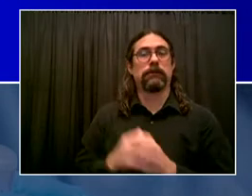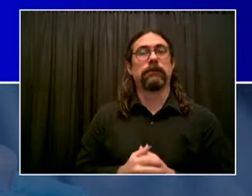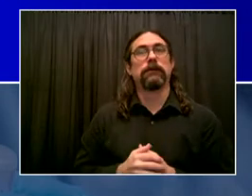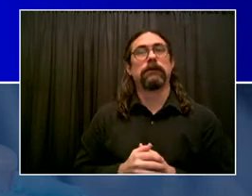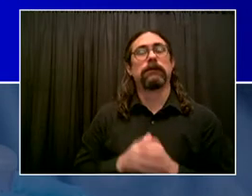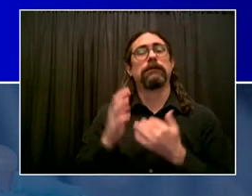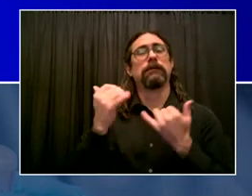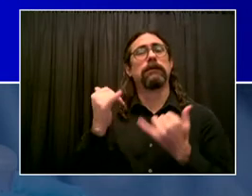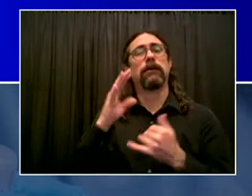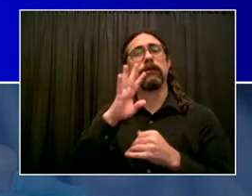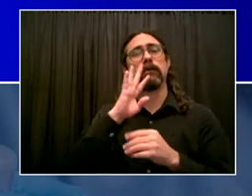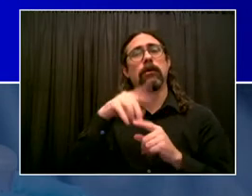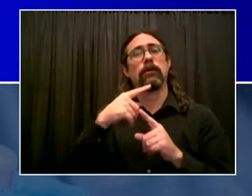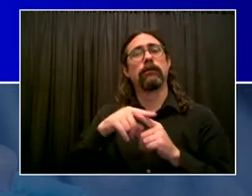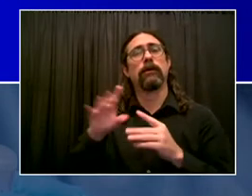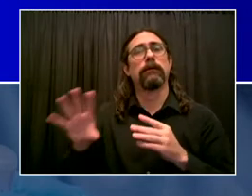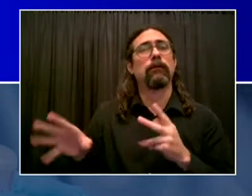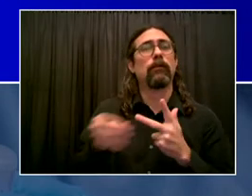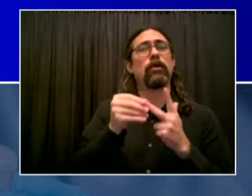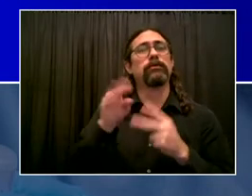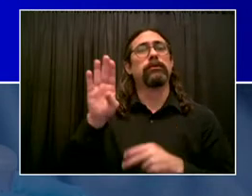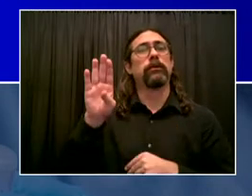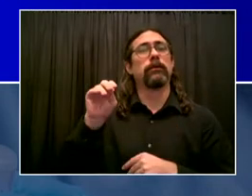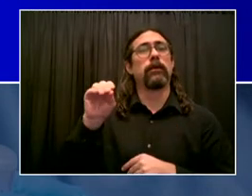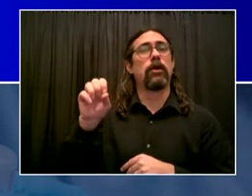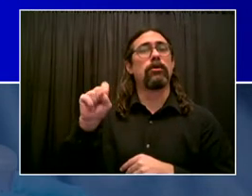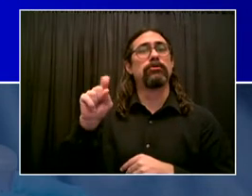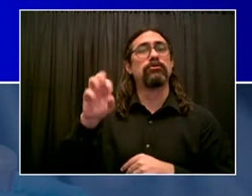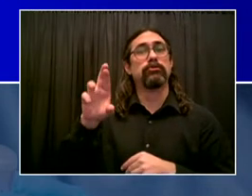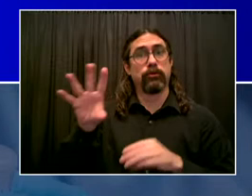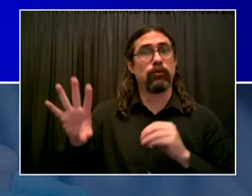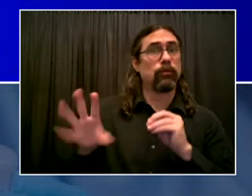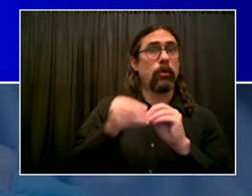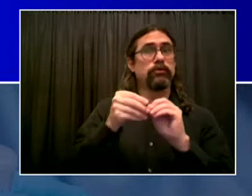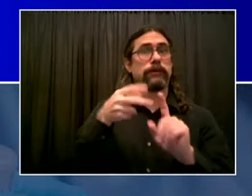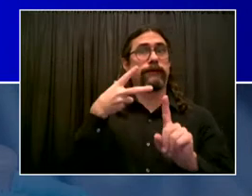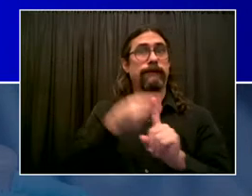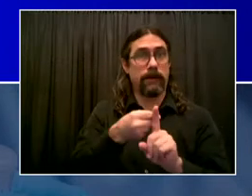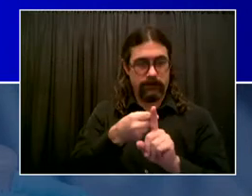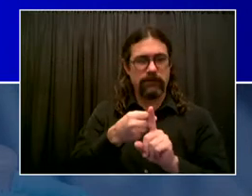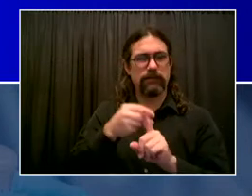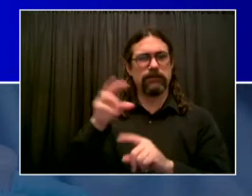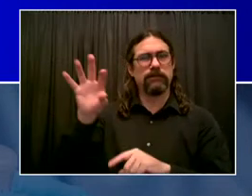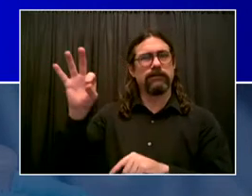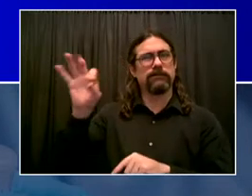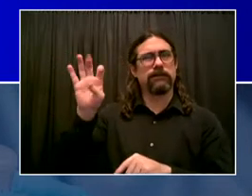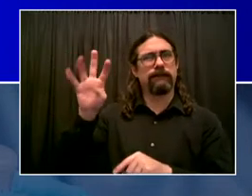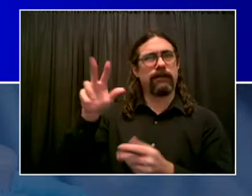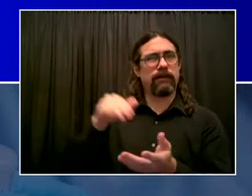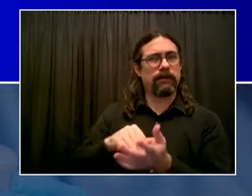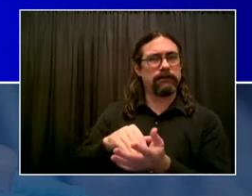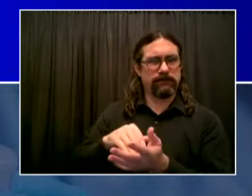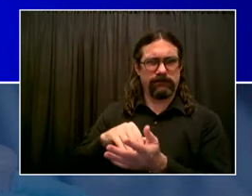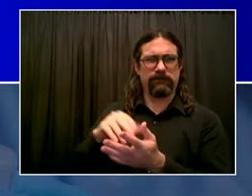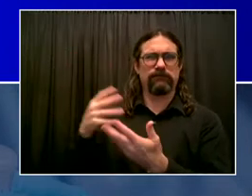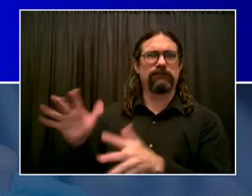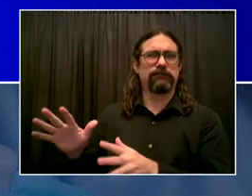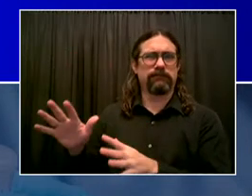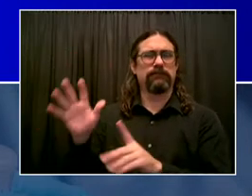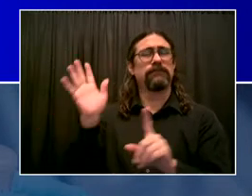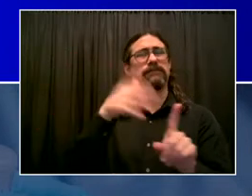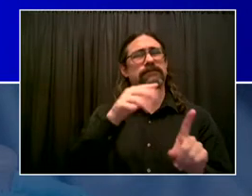age group, it's time. Also, boosters, absolutely crucial. We're going to fight back Omicron and most